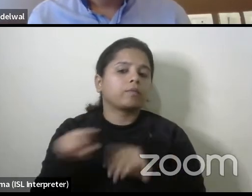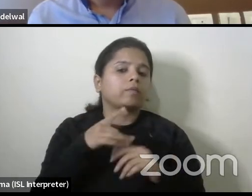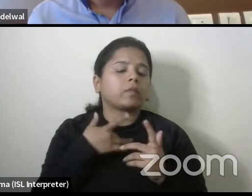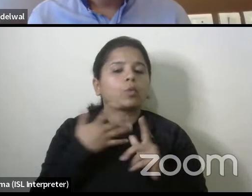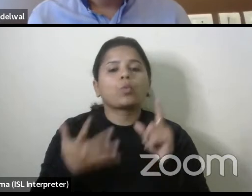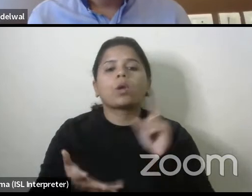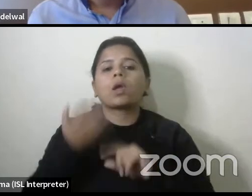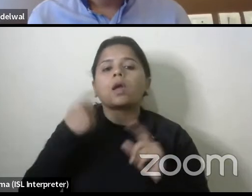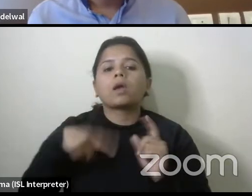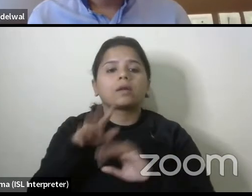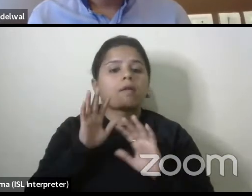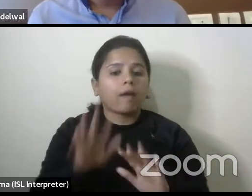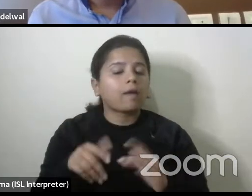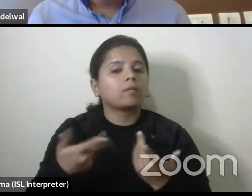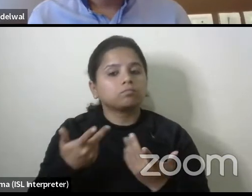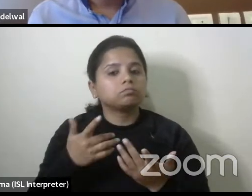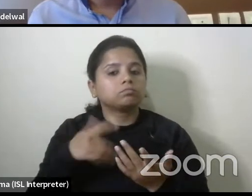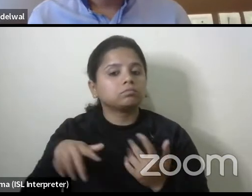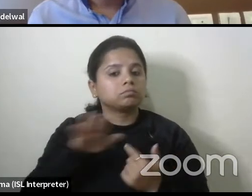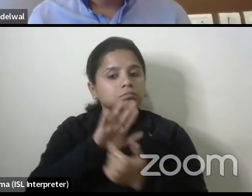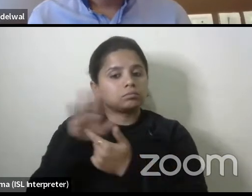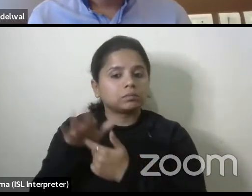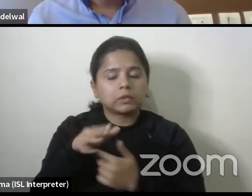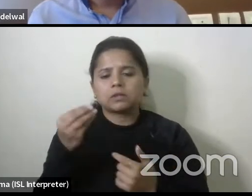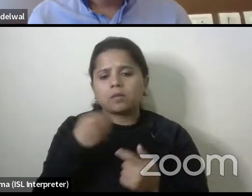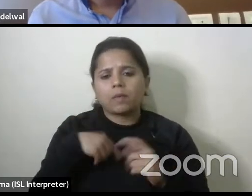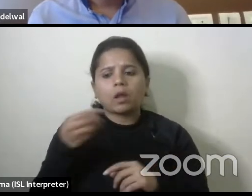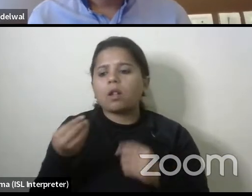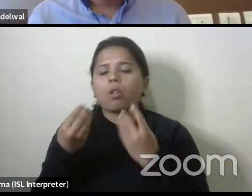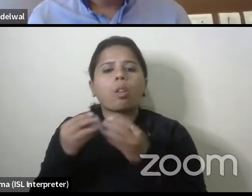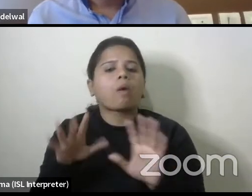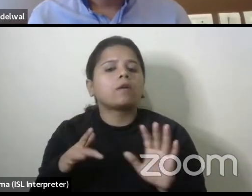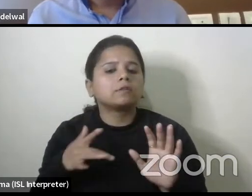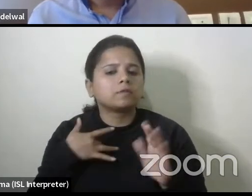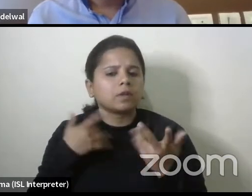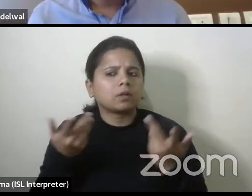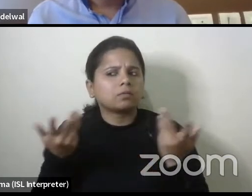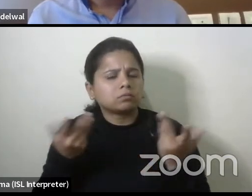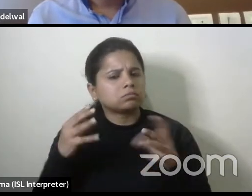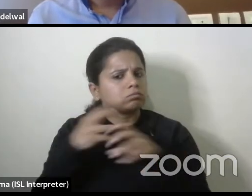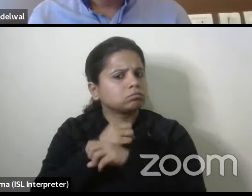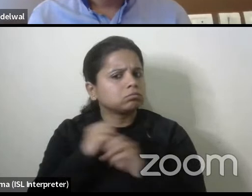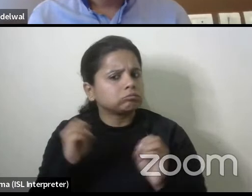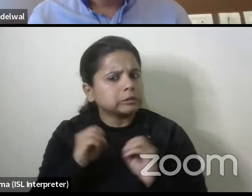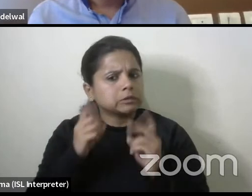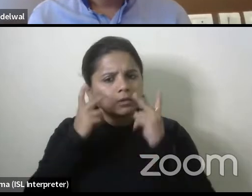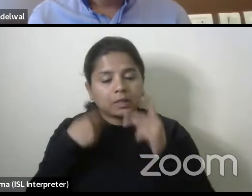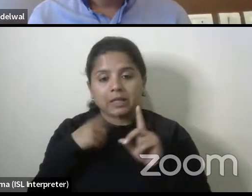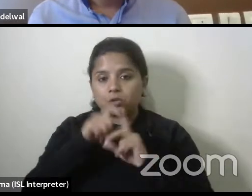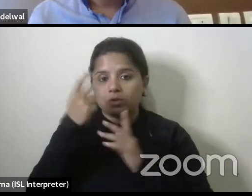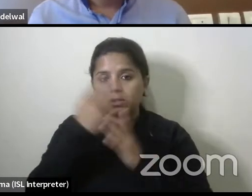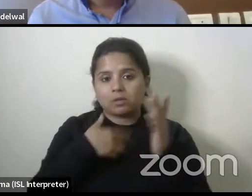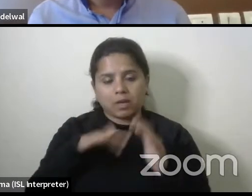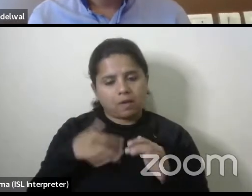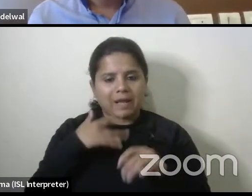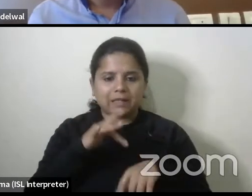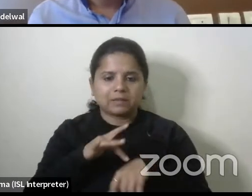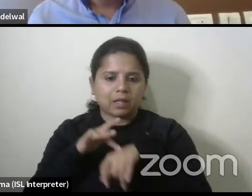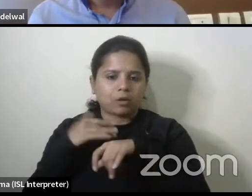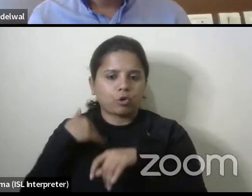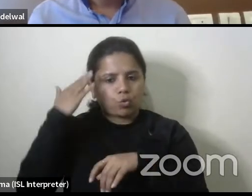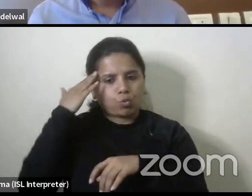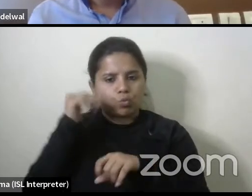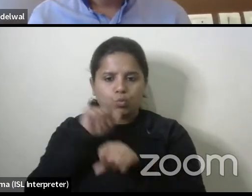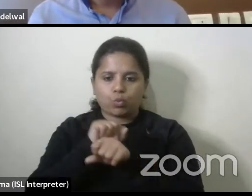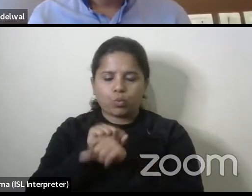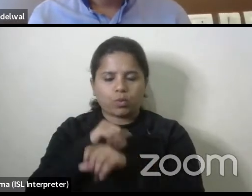off the ground right so uh and somewhere it gets lost you know like um as as designers i mean we work with the sensibility of you